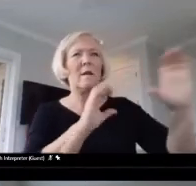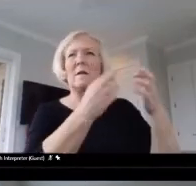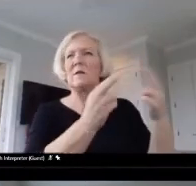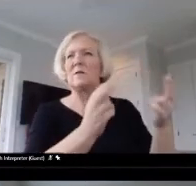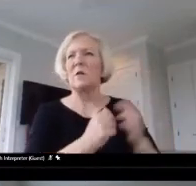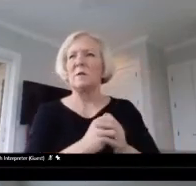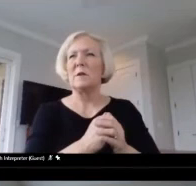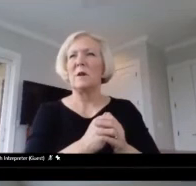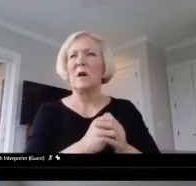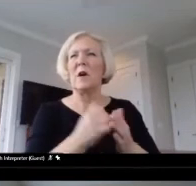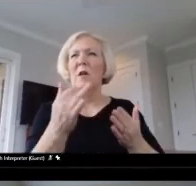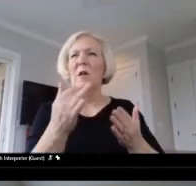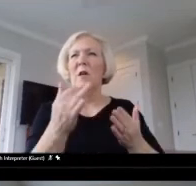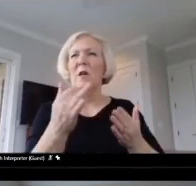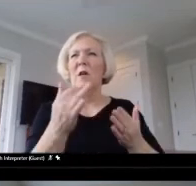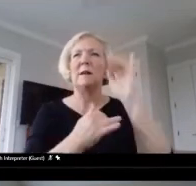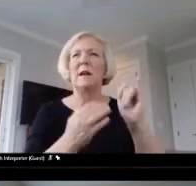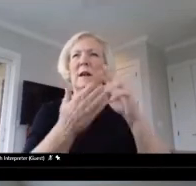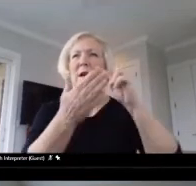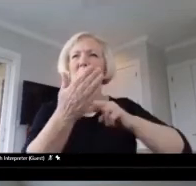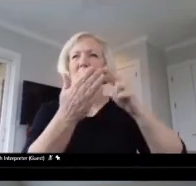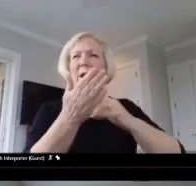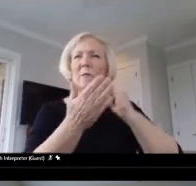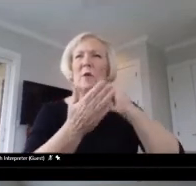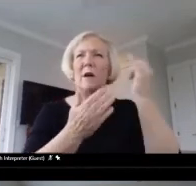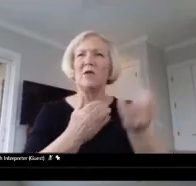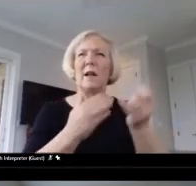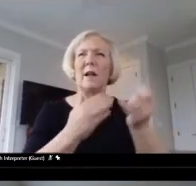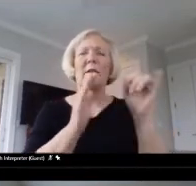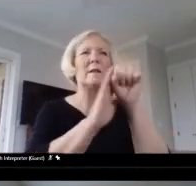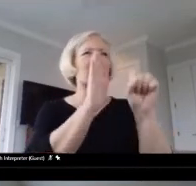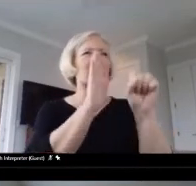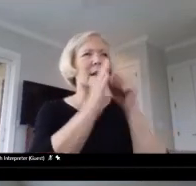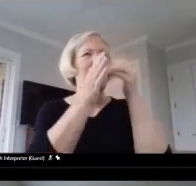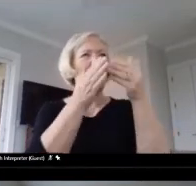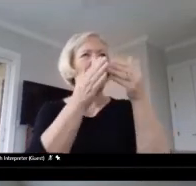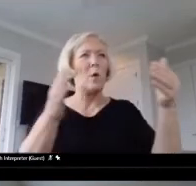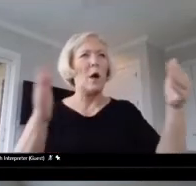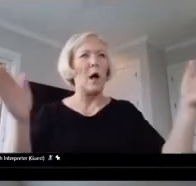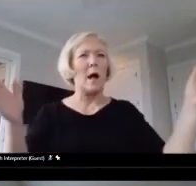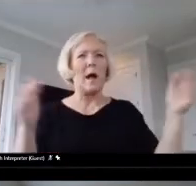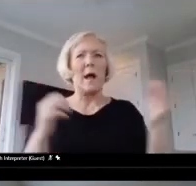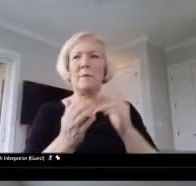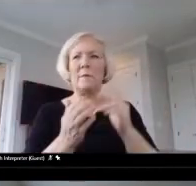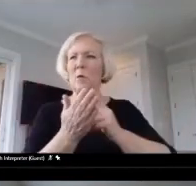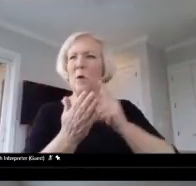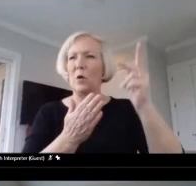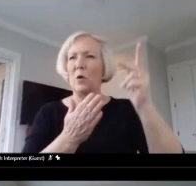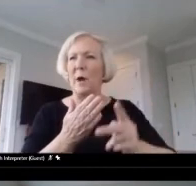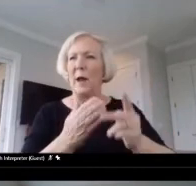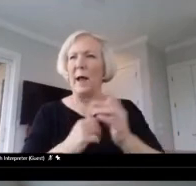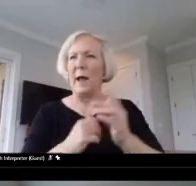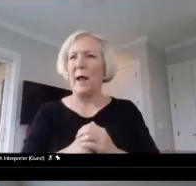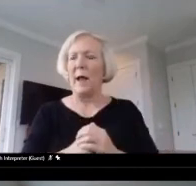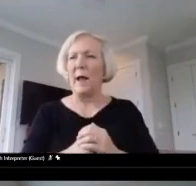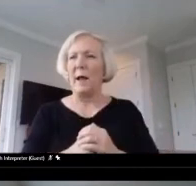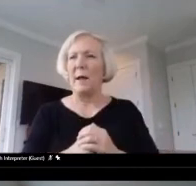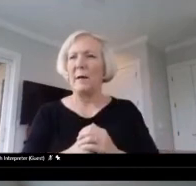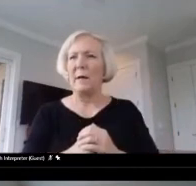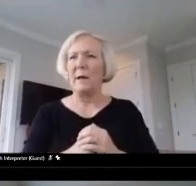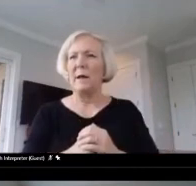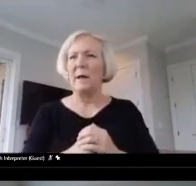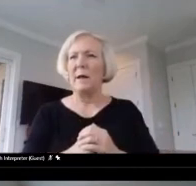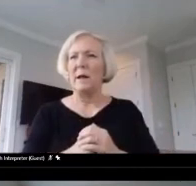through the Kentucky Reading Project, that's a statewide program and it kind of goes through the eight regional